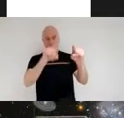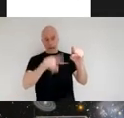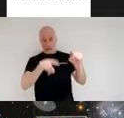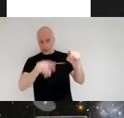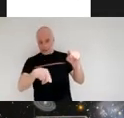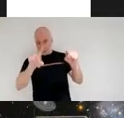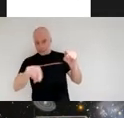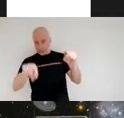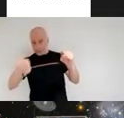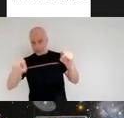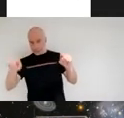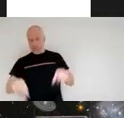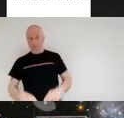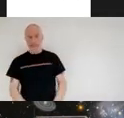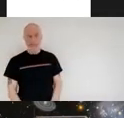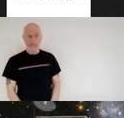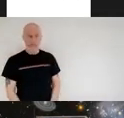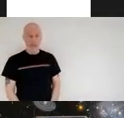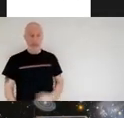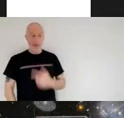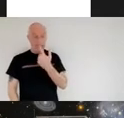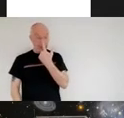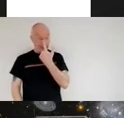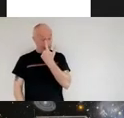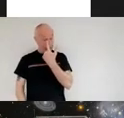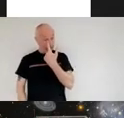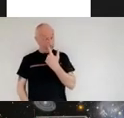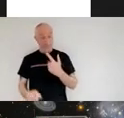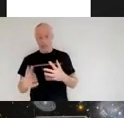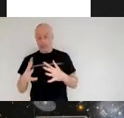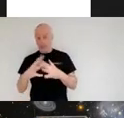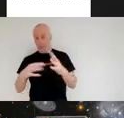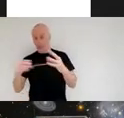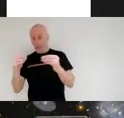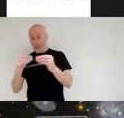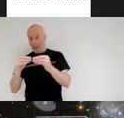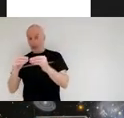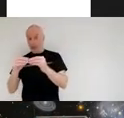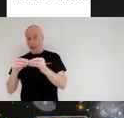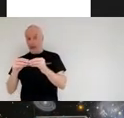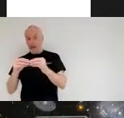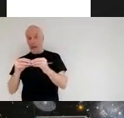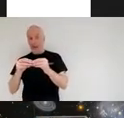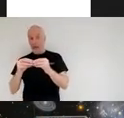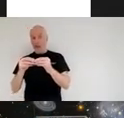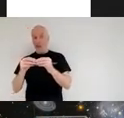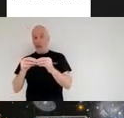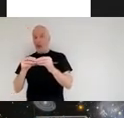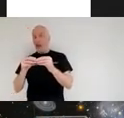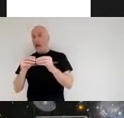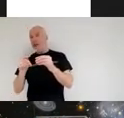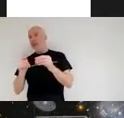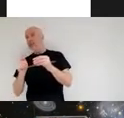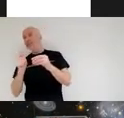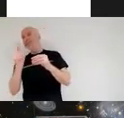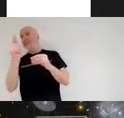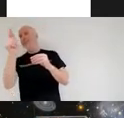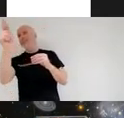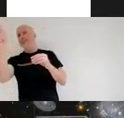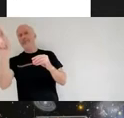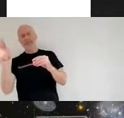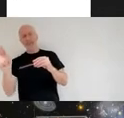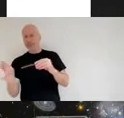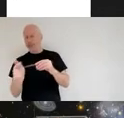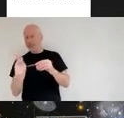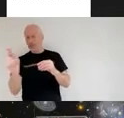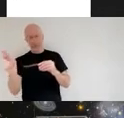so it's not only looking out of our solar system that webb telescope is going to be useful for one of the things i don't think has been particularly